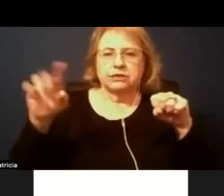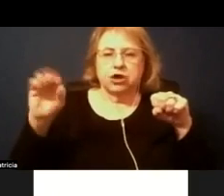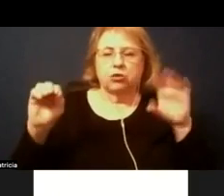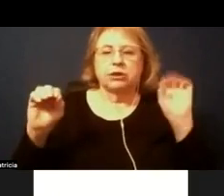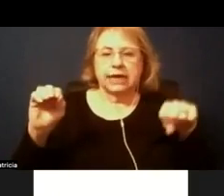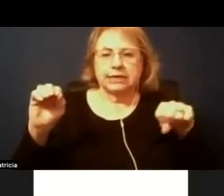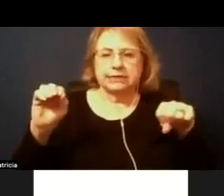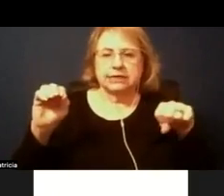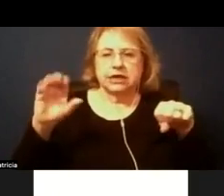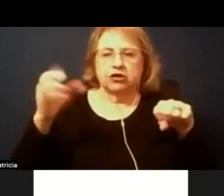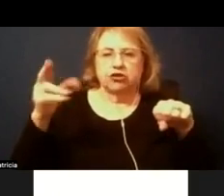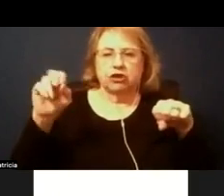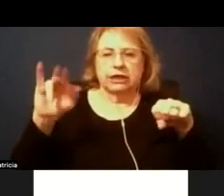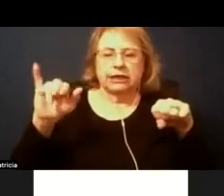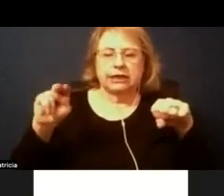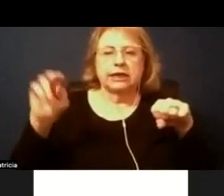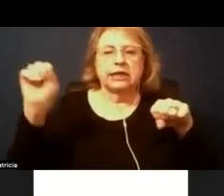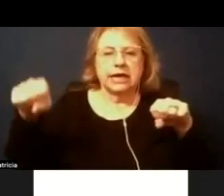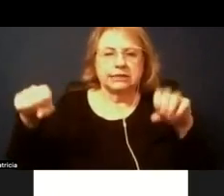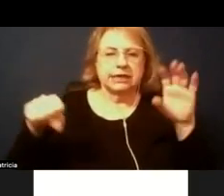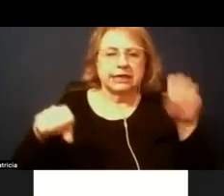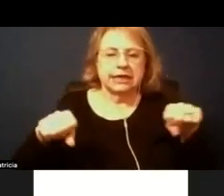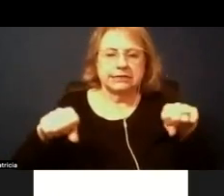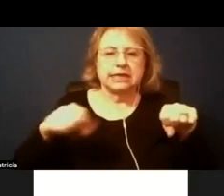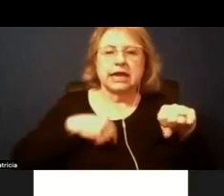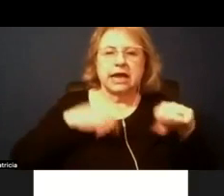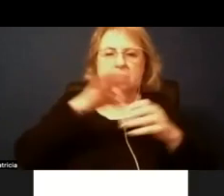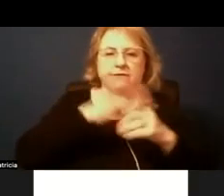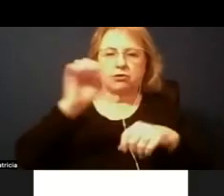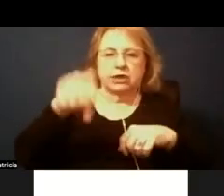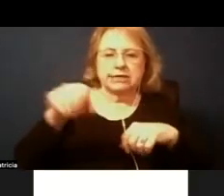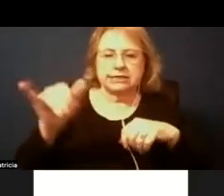trustee chin yes and i vote yes as well